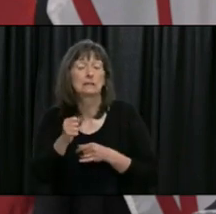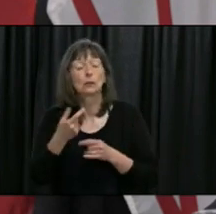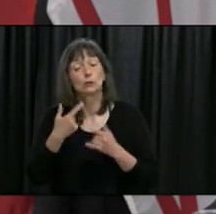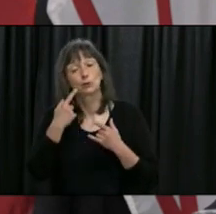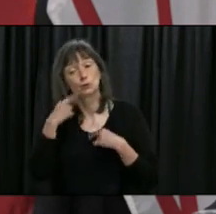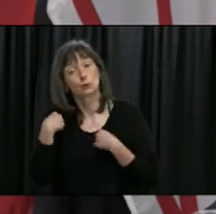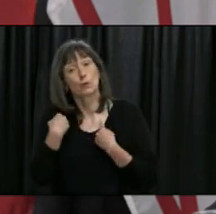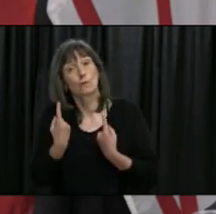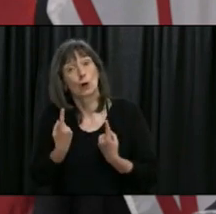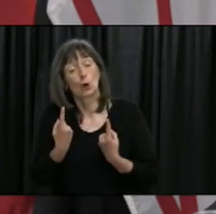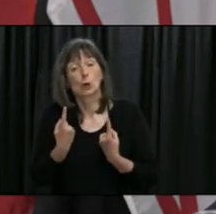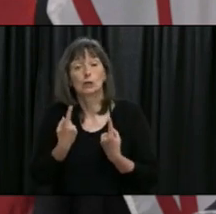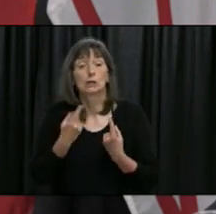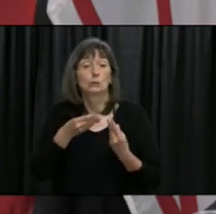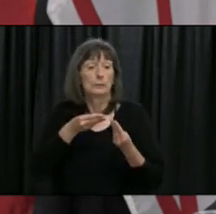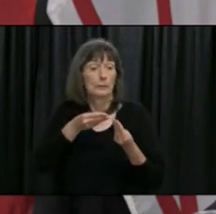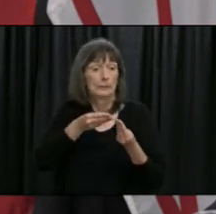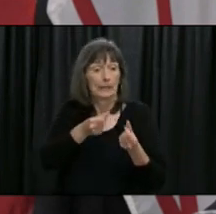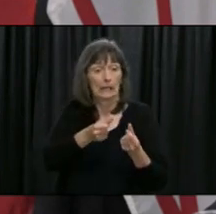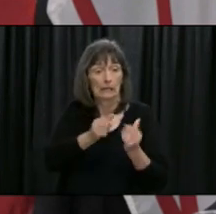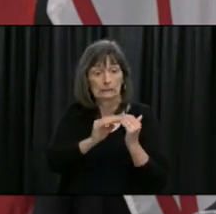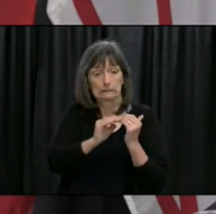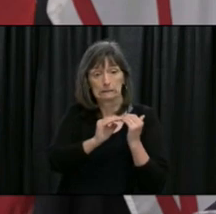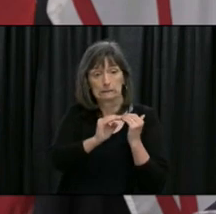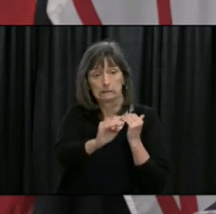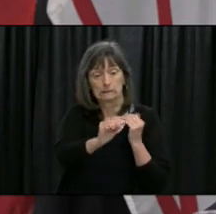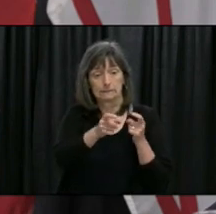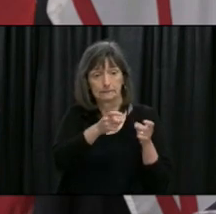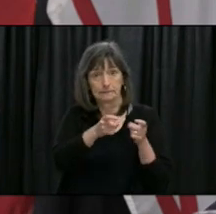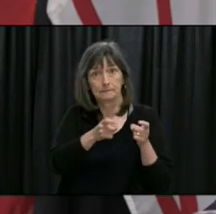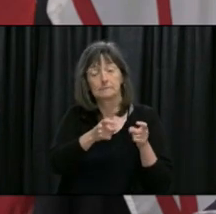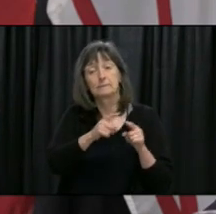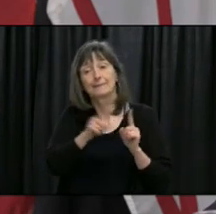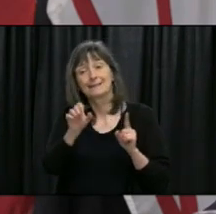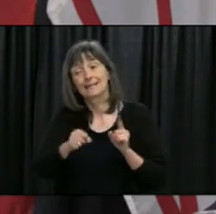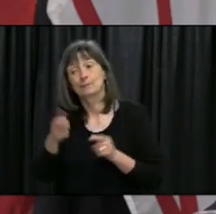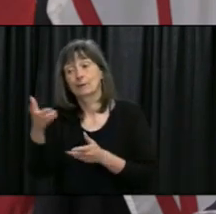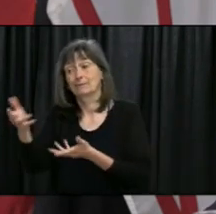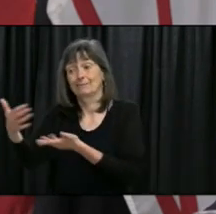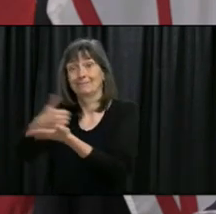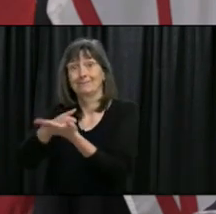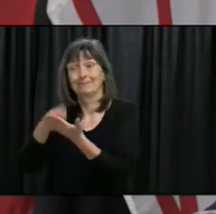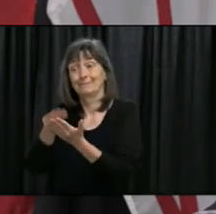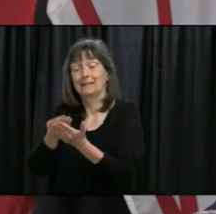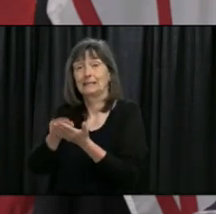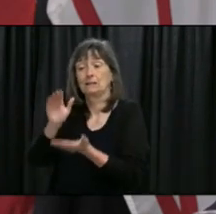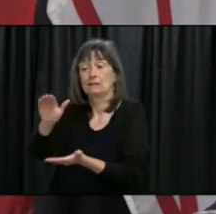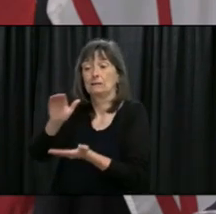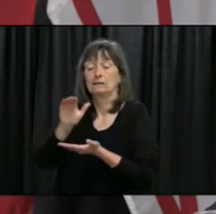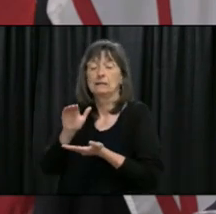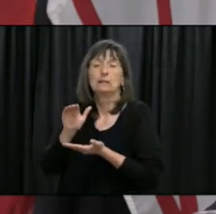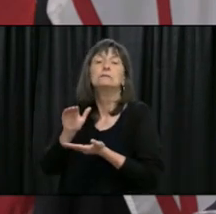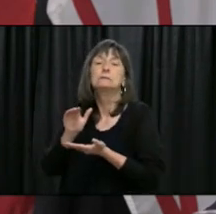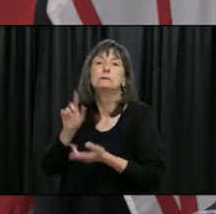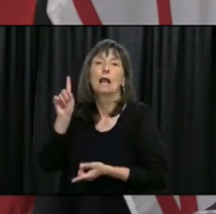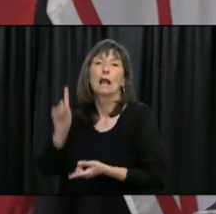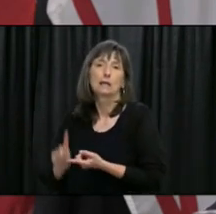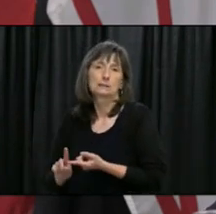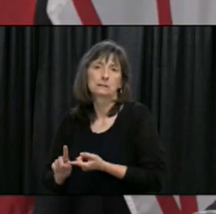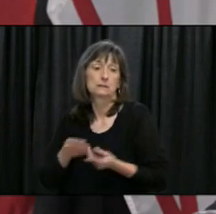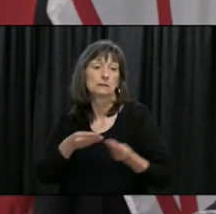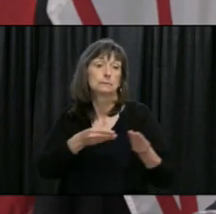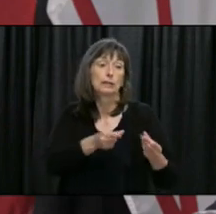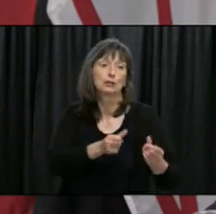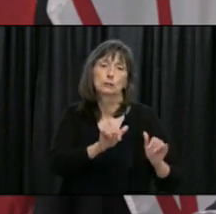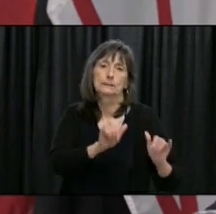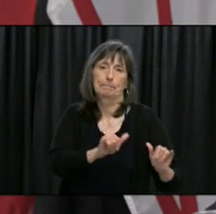our expense line you know we've done a good job in managing that but it's revenue that has been decreased dramatically but the specifics and